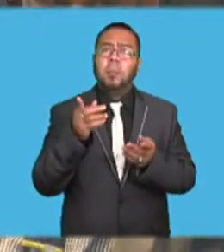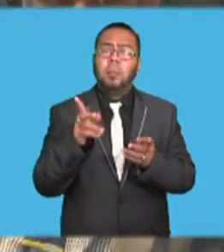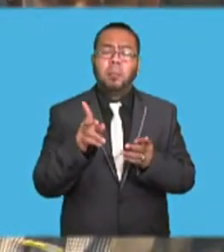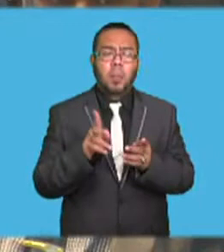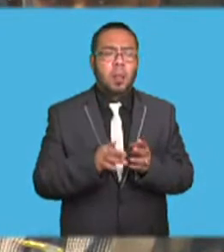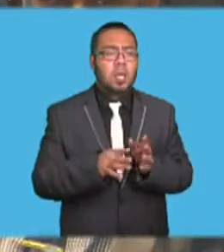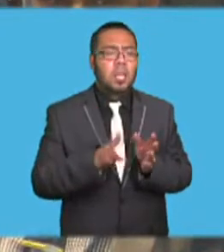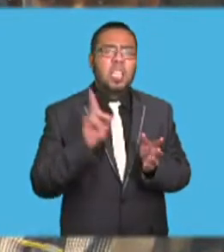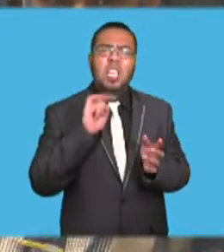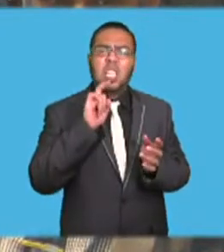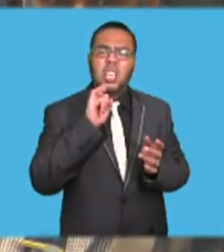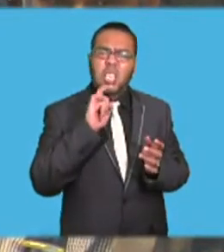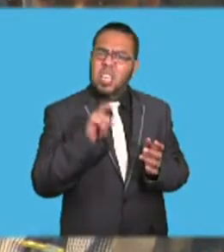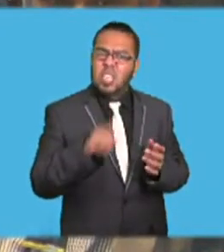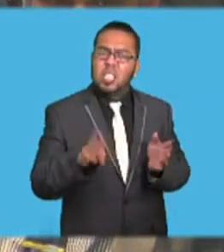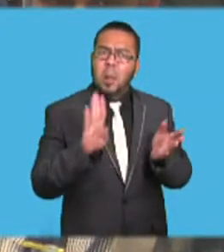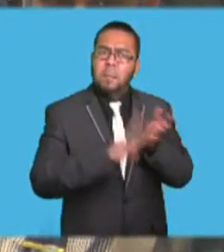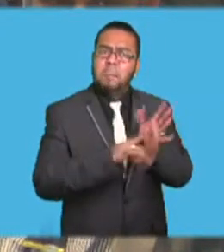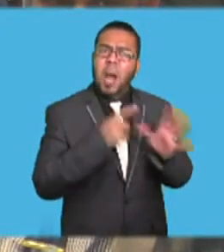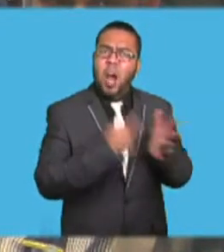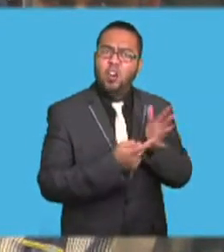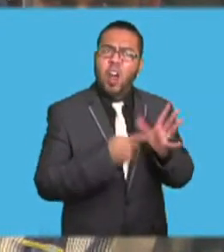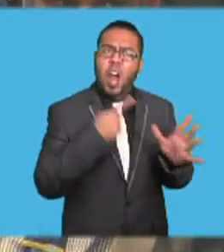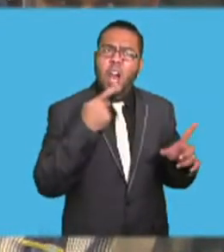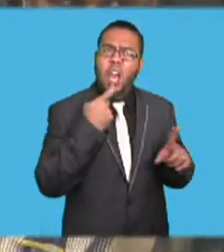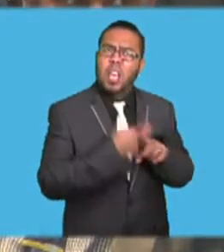The Marquesh for Global Climate Action.